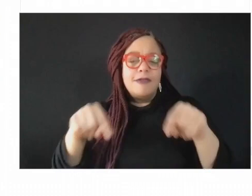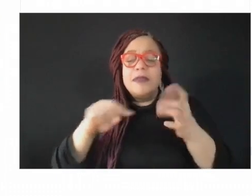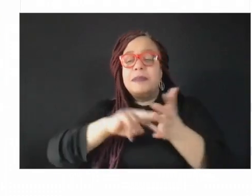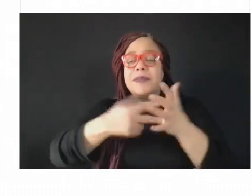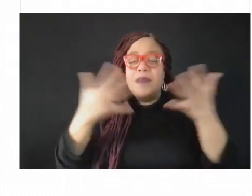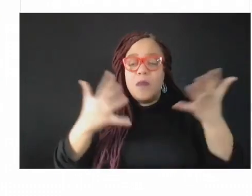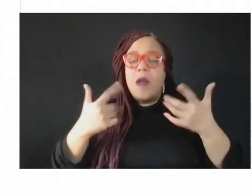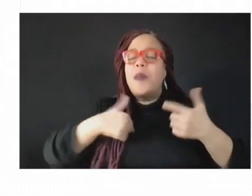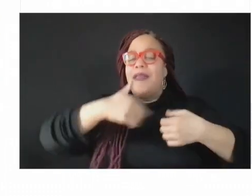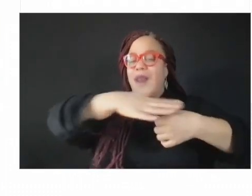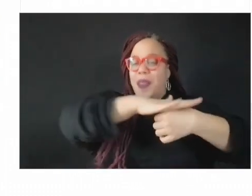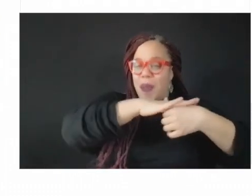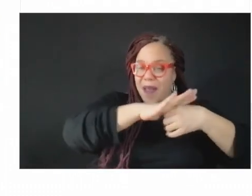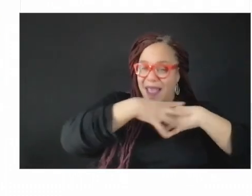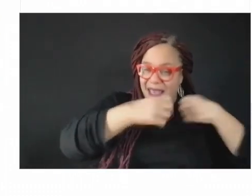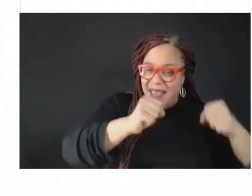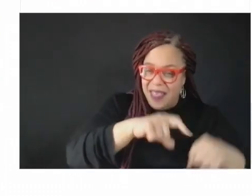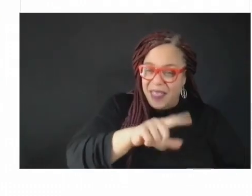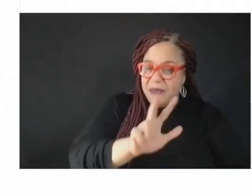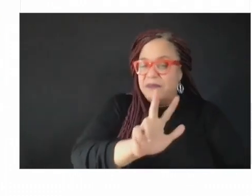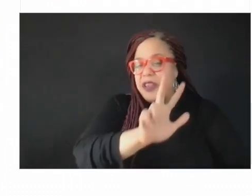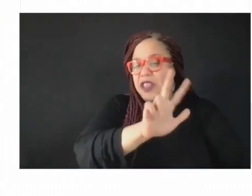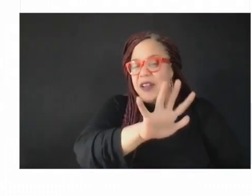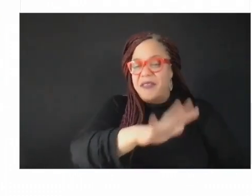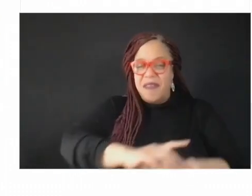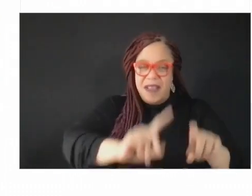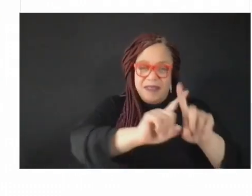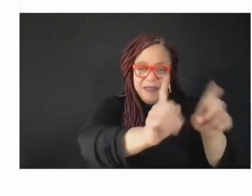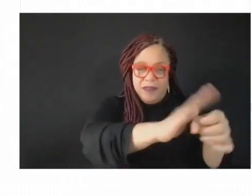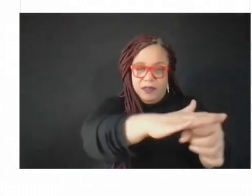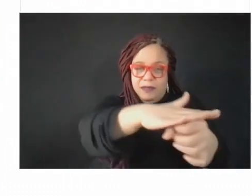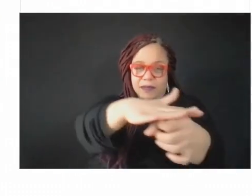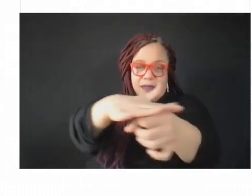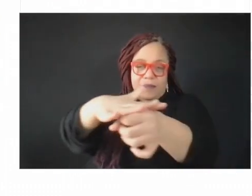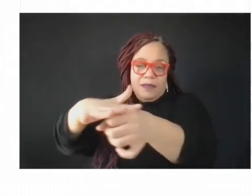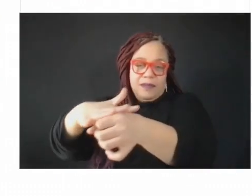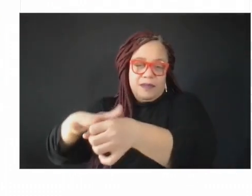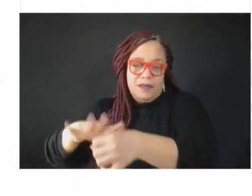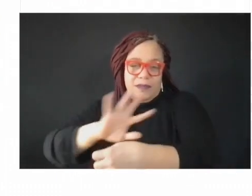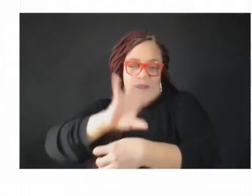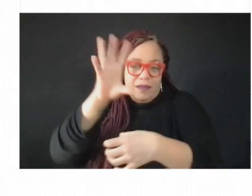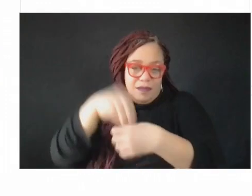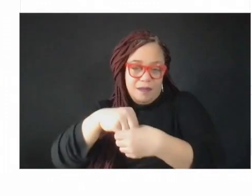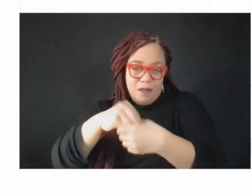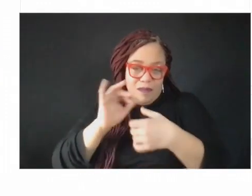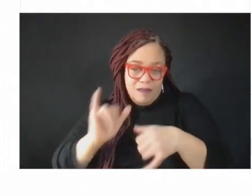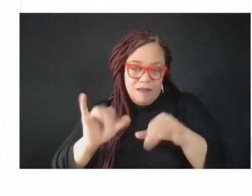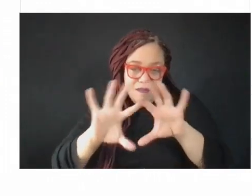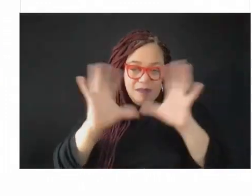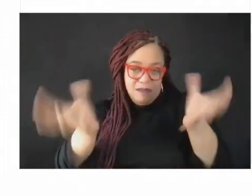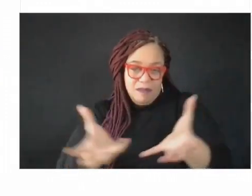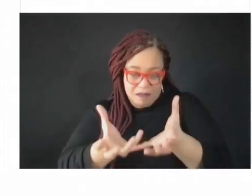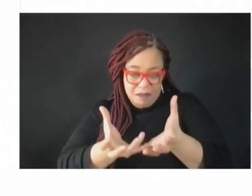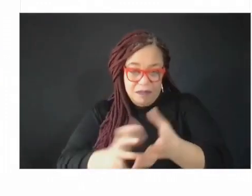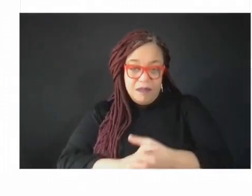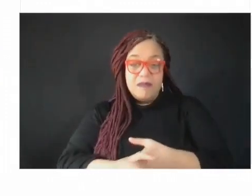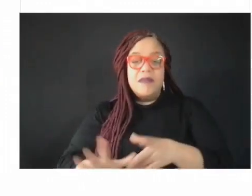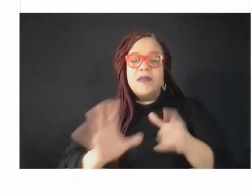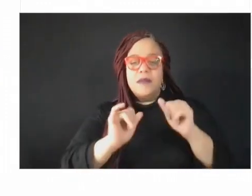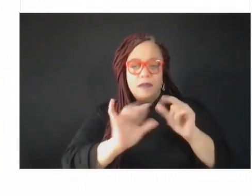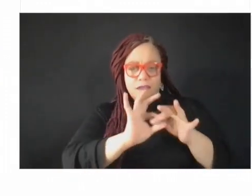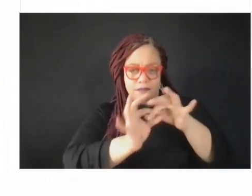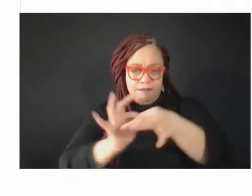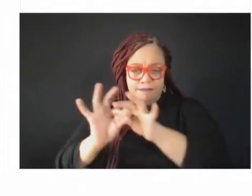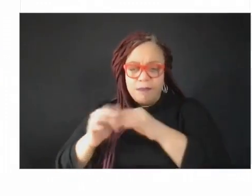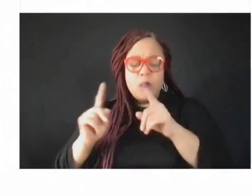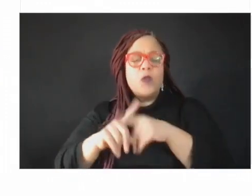local health jurisdictions, and tribal public health as well. And they all work together to deliver public health services. But over